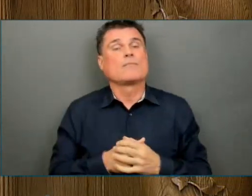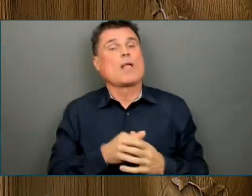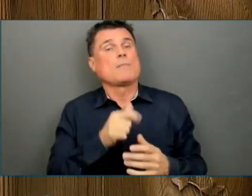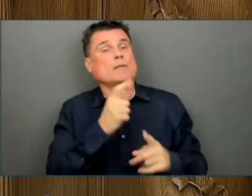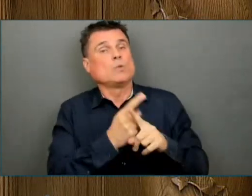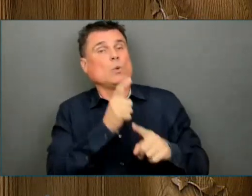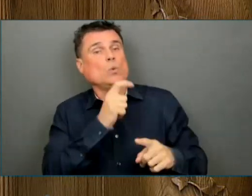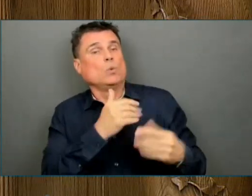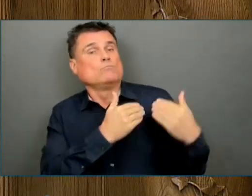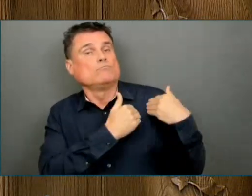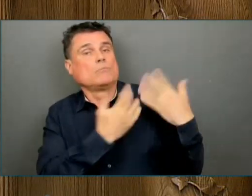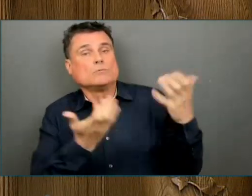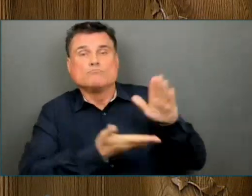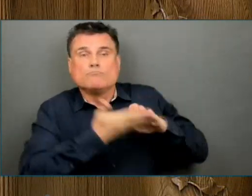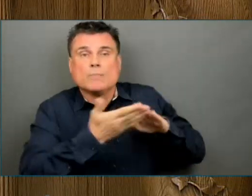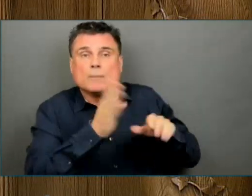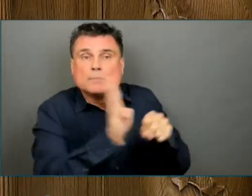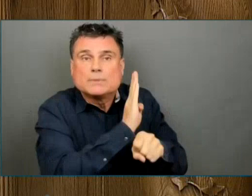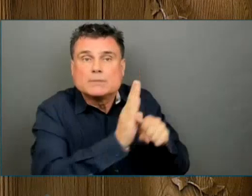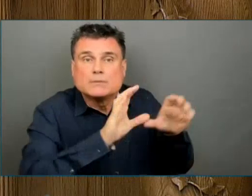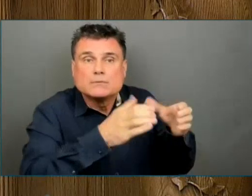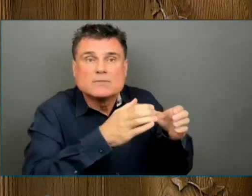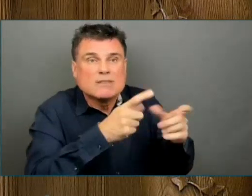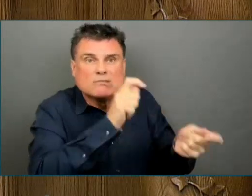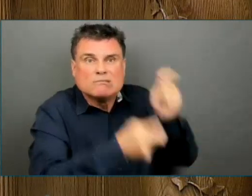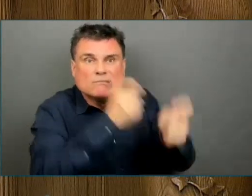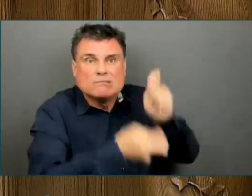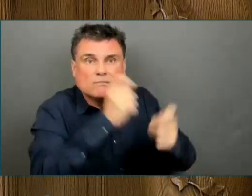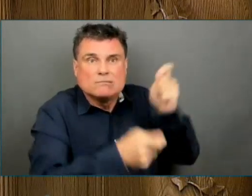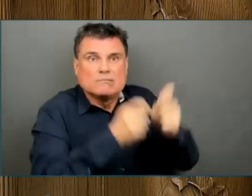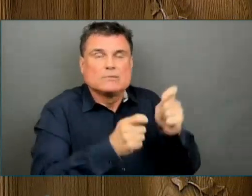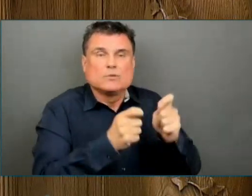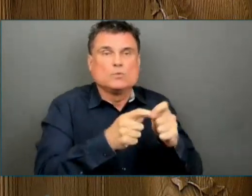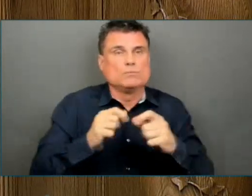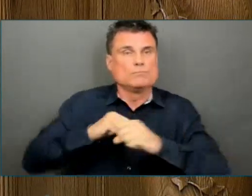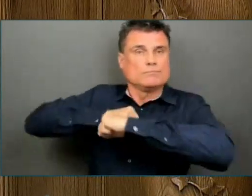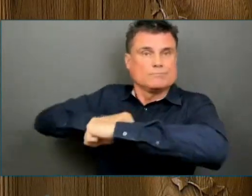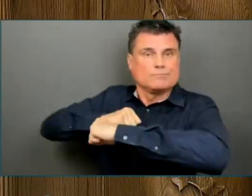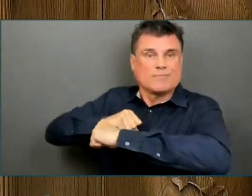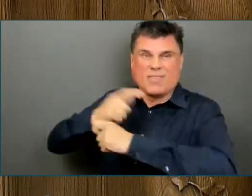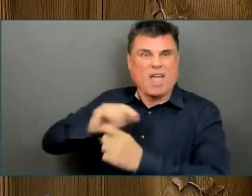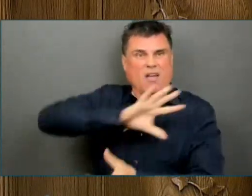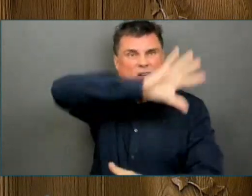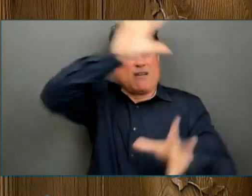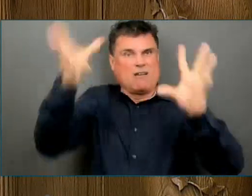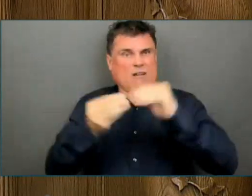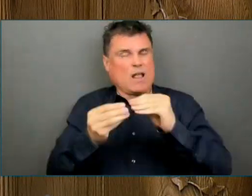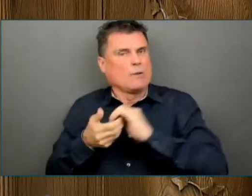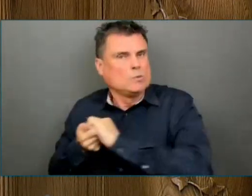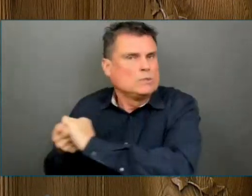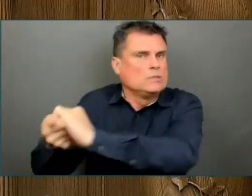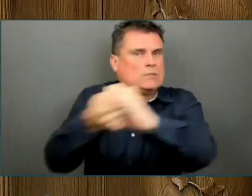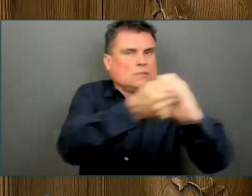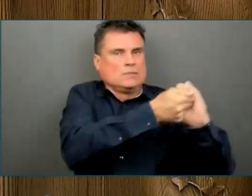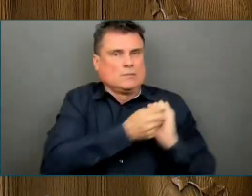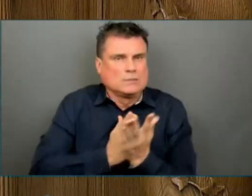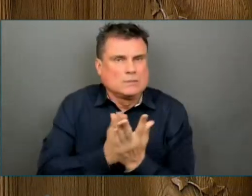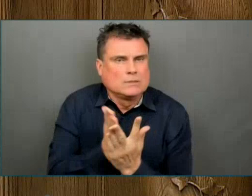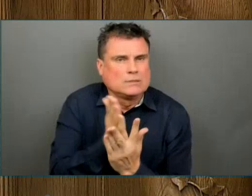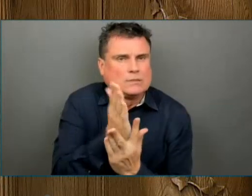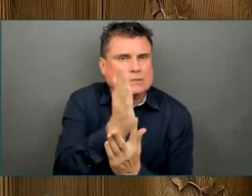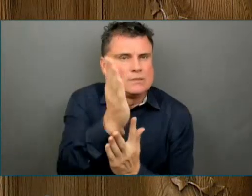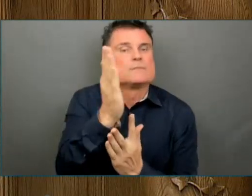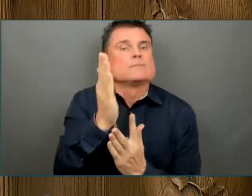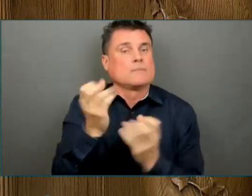This year, British Columbia's Medal of Good Citizenship will recognize those who have gone above and beyond in their efforts during this